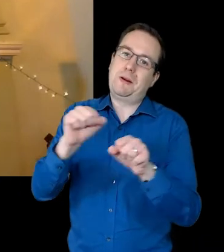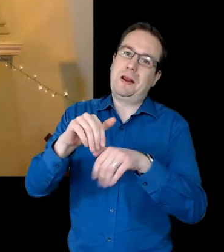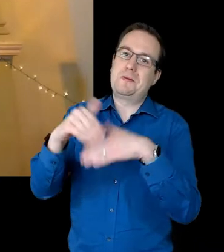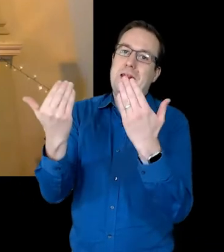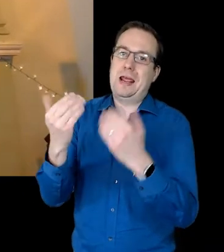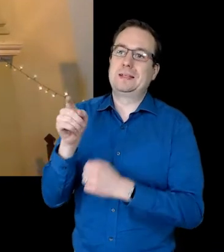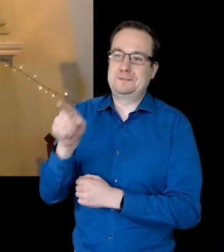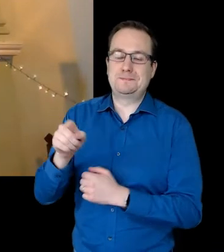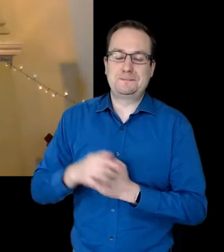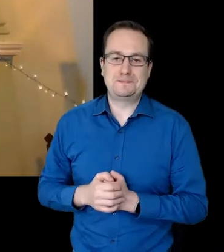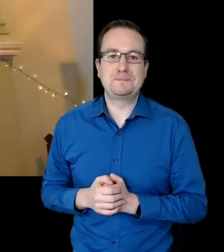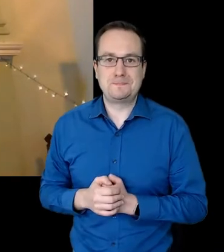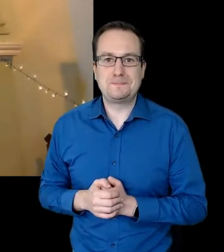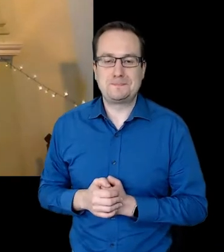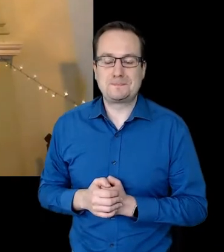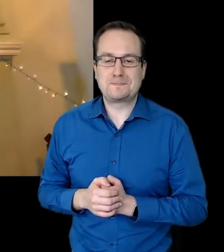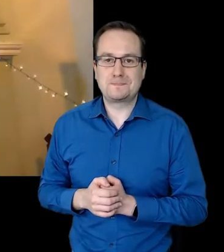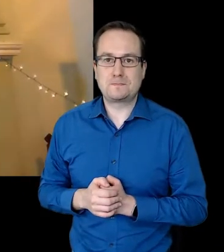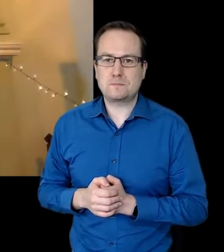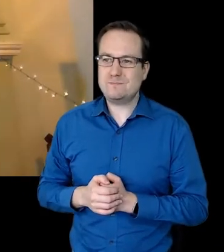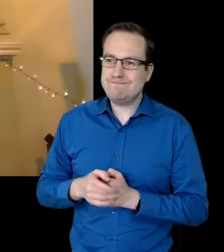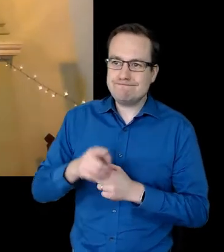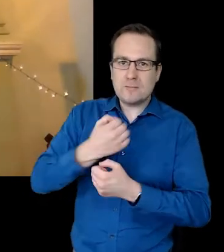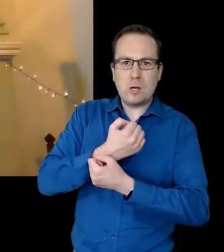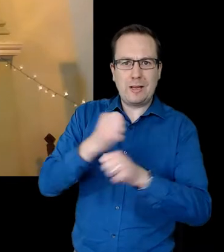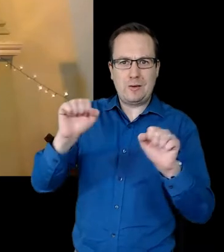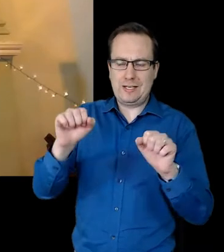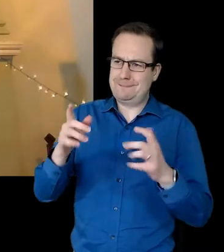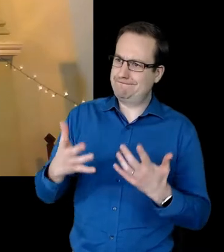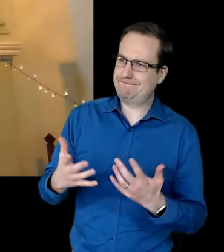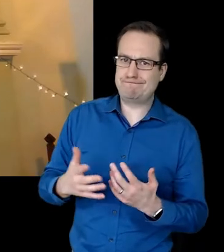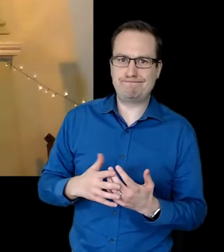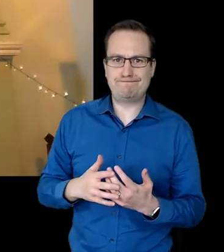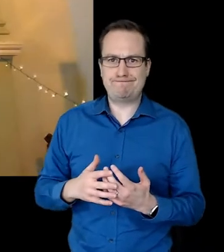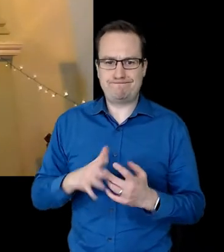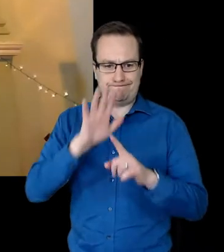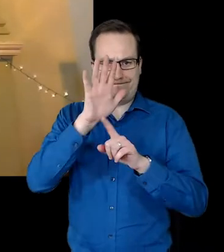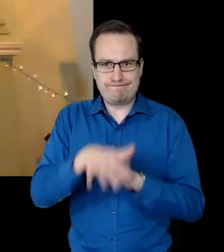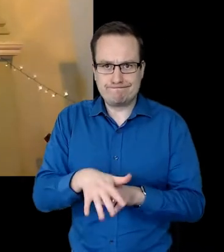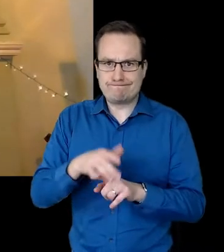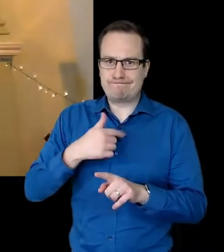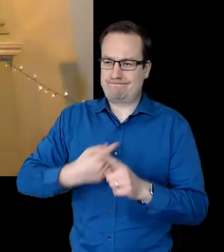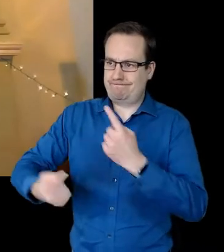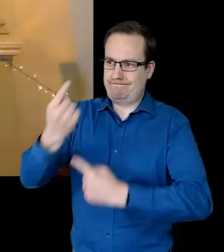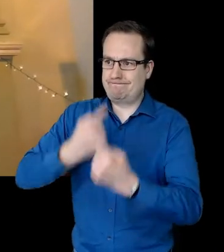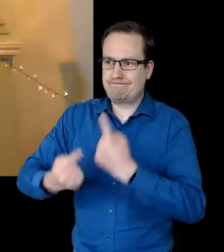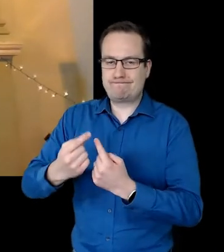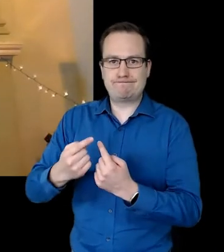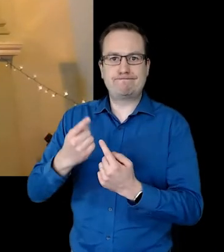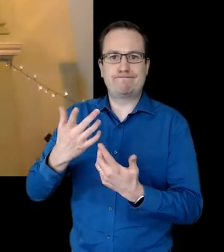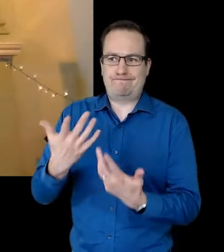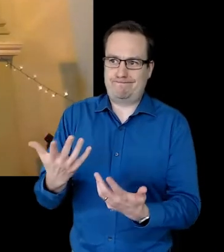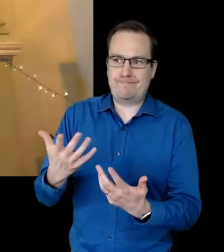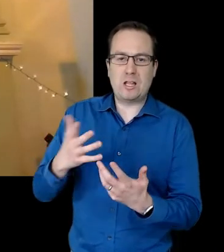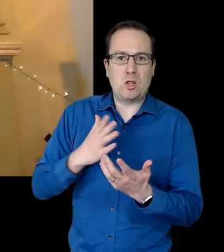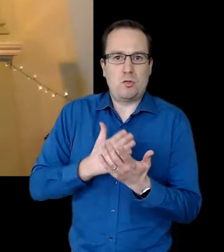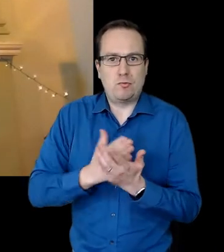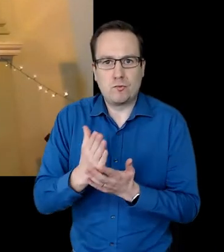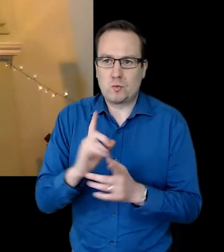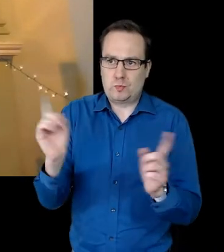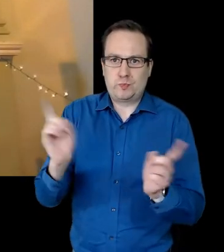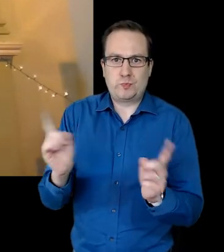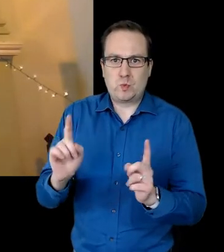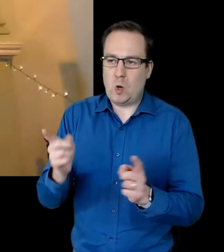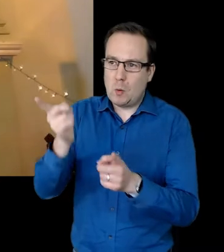Coming Out Day is based on the belief that prejudice against LGBTQIA plus people thrives in an atmosphere of silence and ignorance